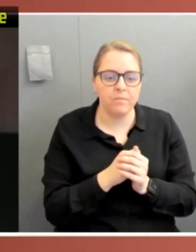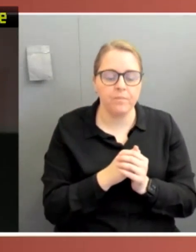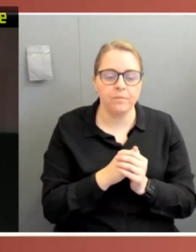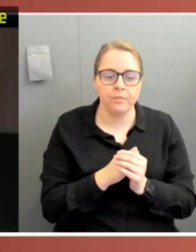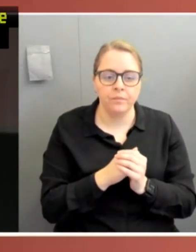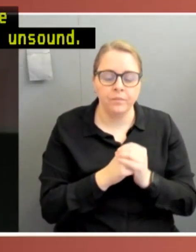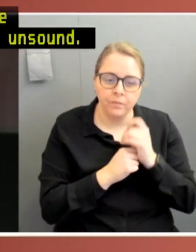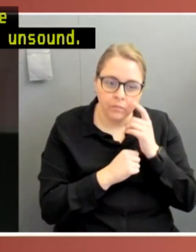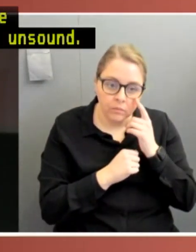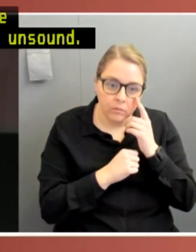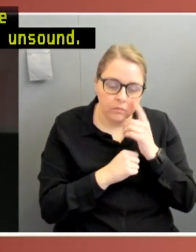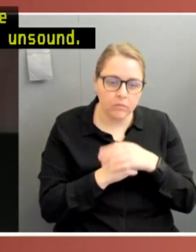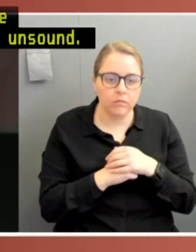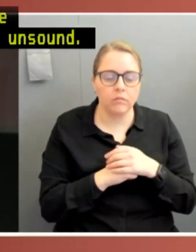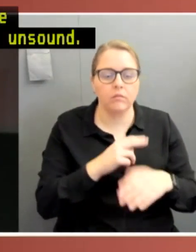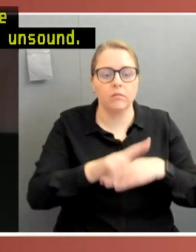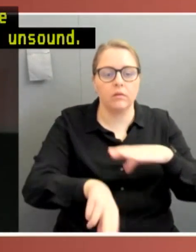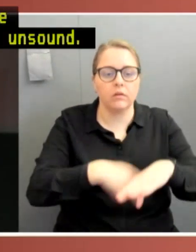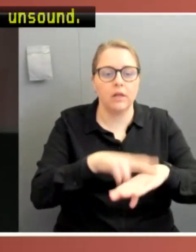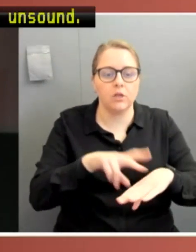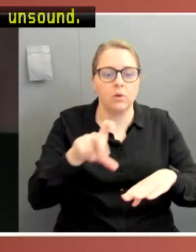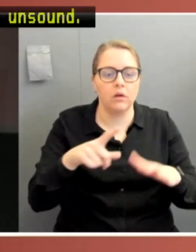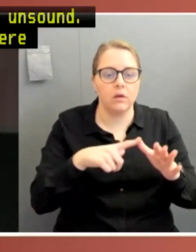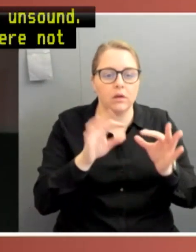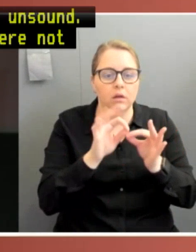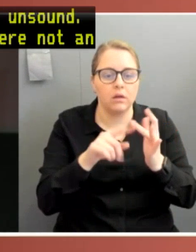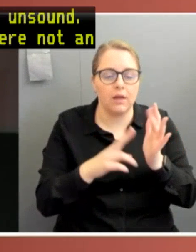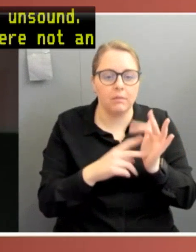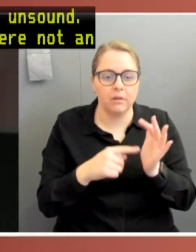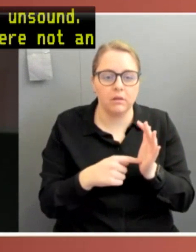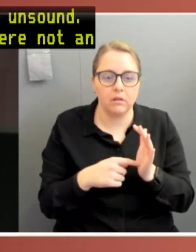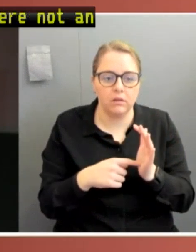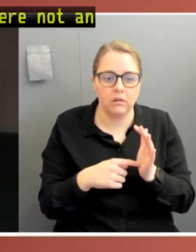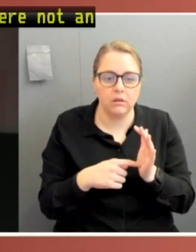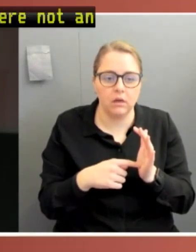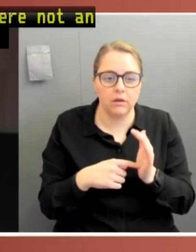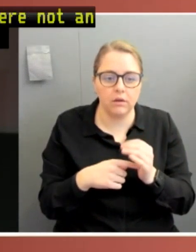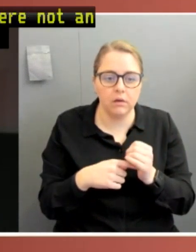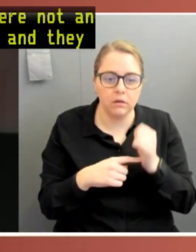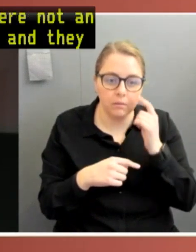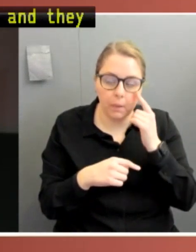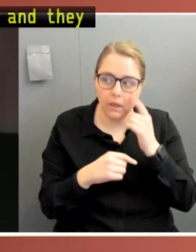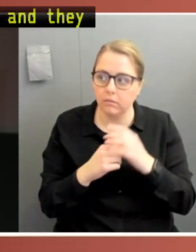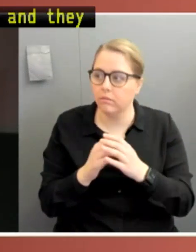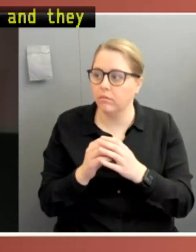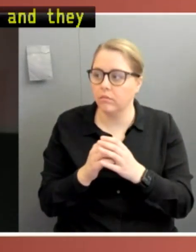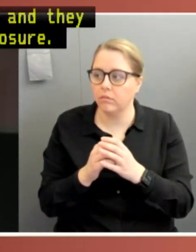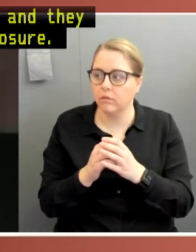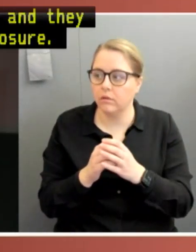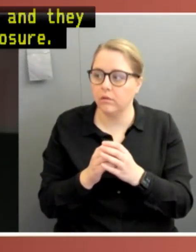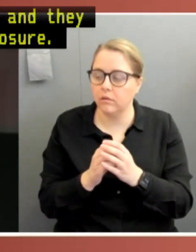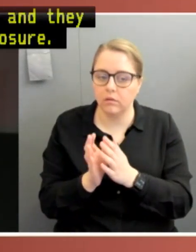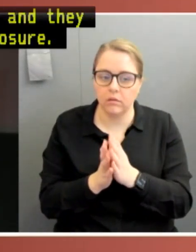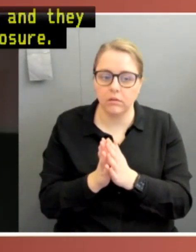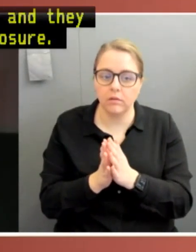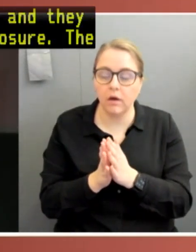National Cabinet minutes were not an official record of Cabinet, and they were not exempt from disclosure. The Department of Prime Minister and Cabinet released the requested documents, but